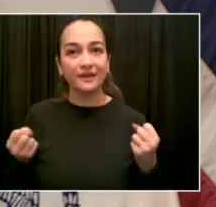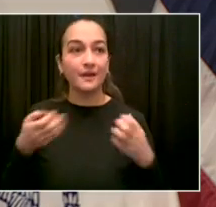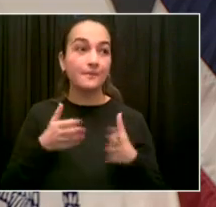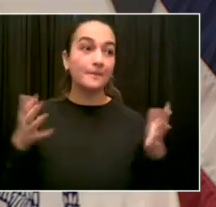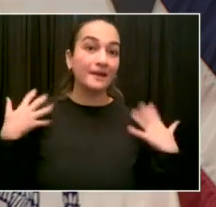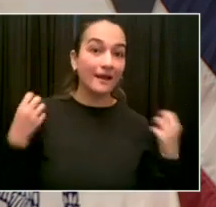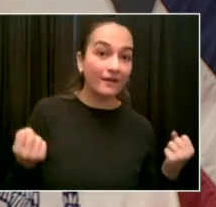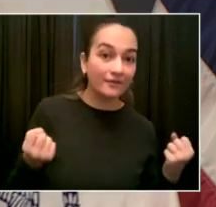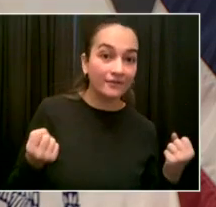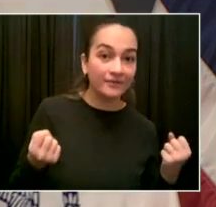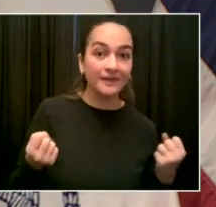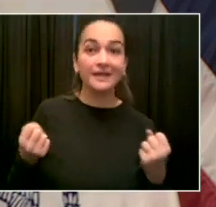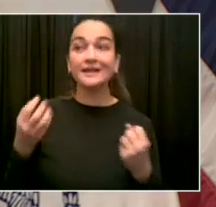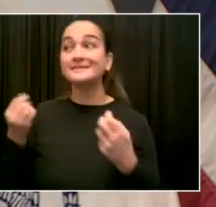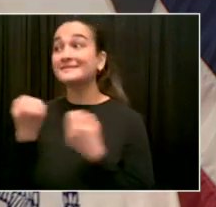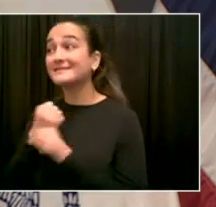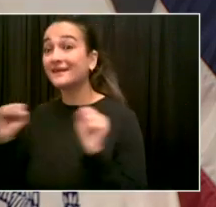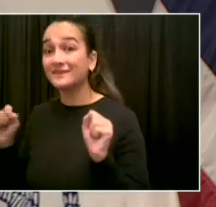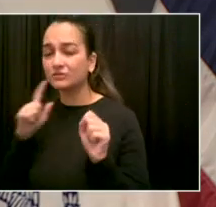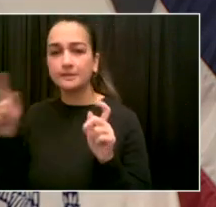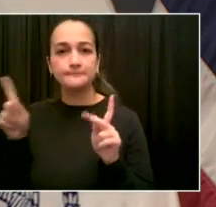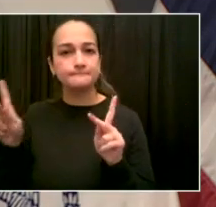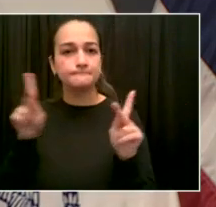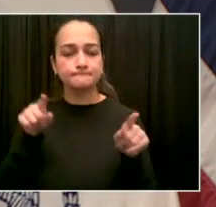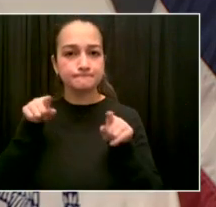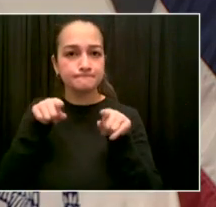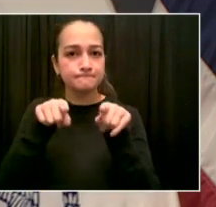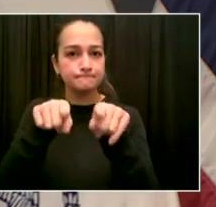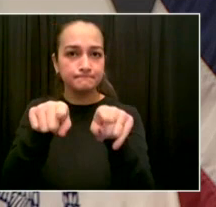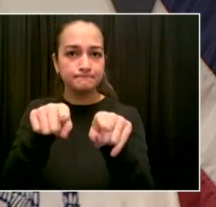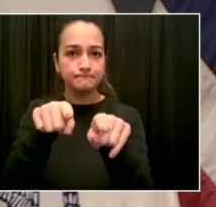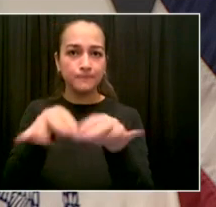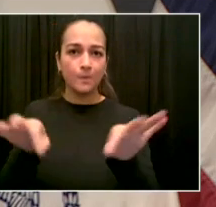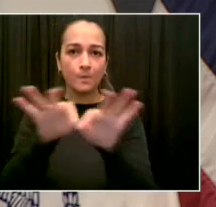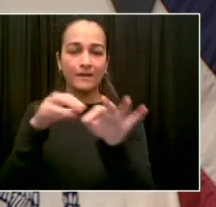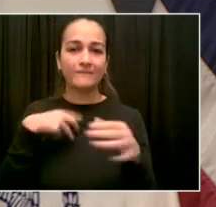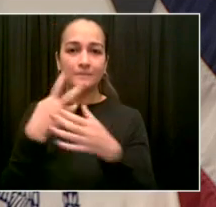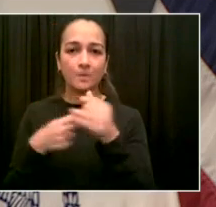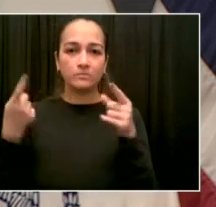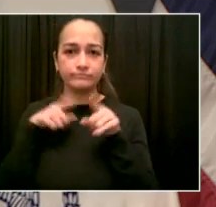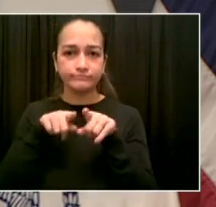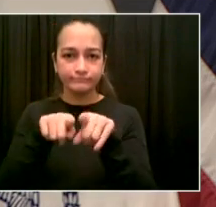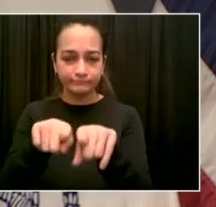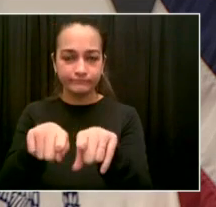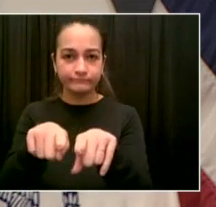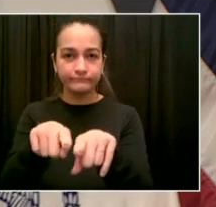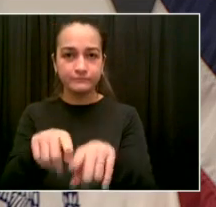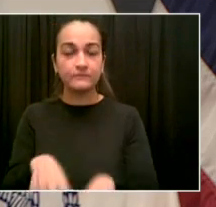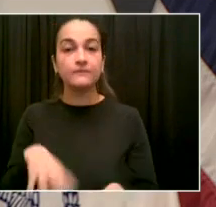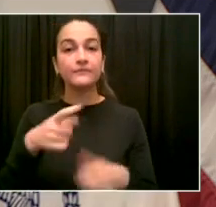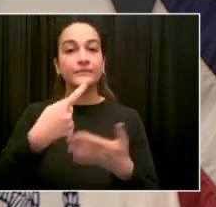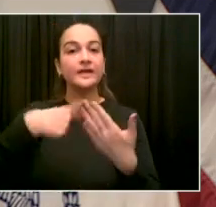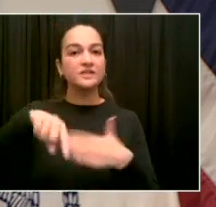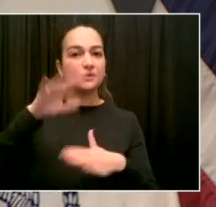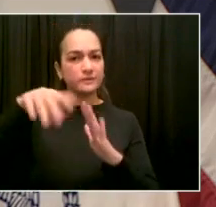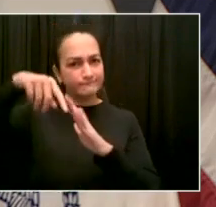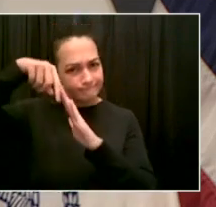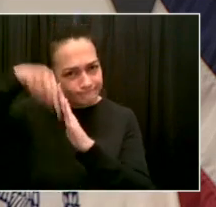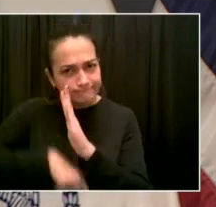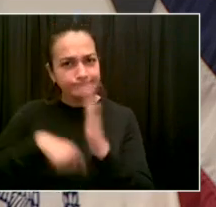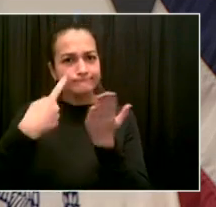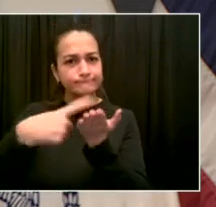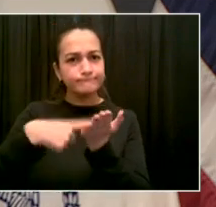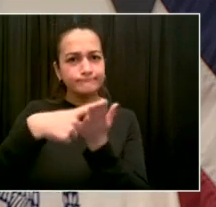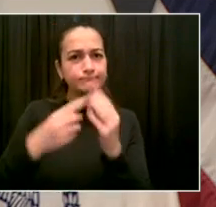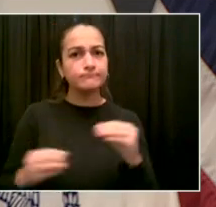Next week we're going to go over the latest on the situation in public safety in the city, the way we're fighting back against crime and